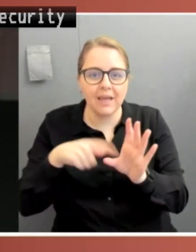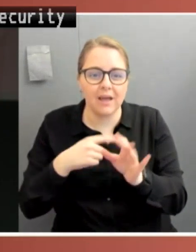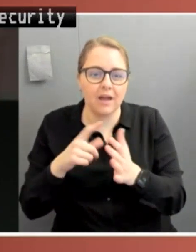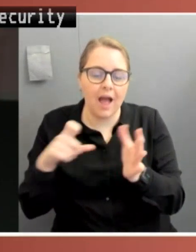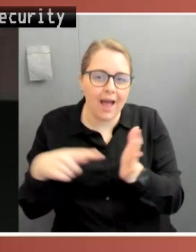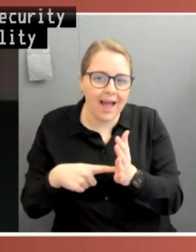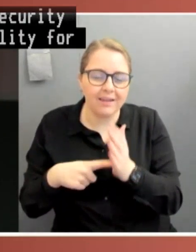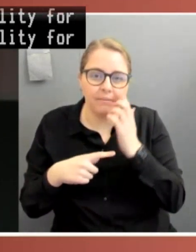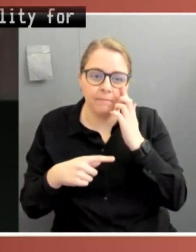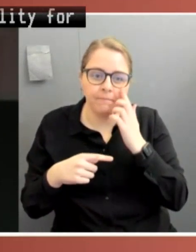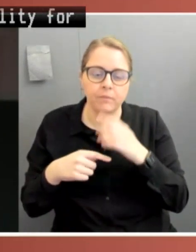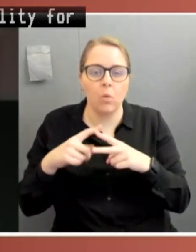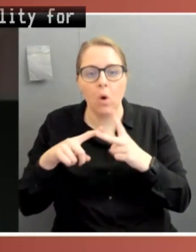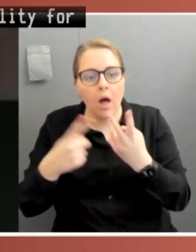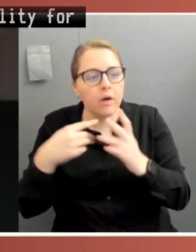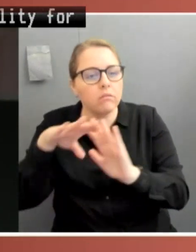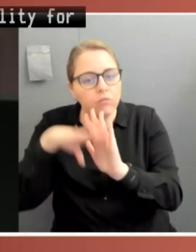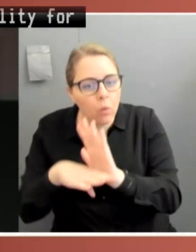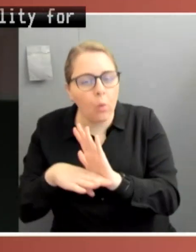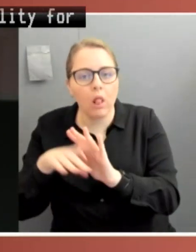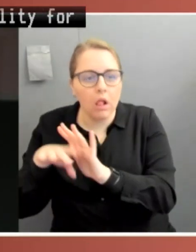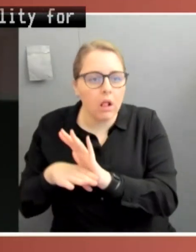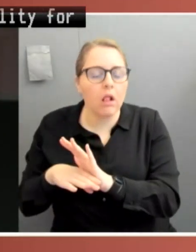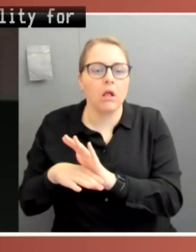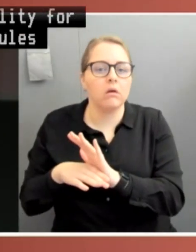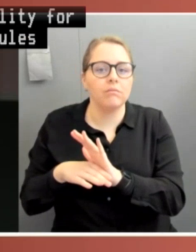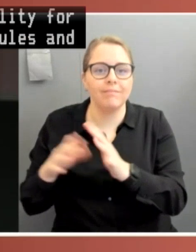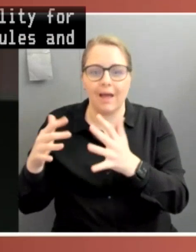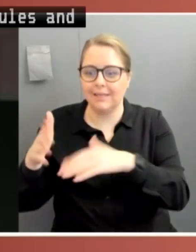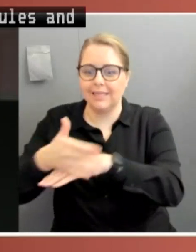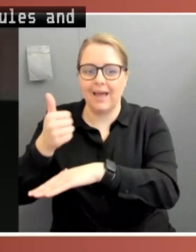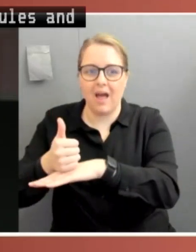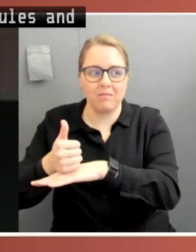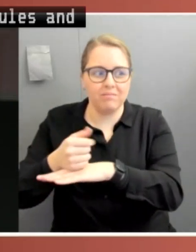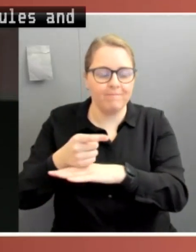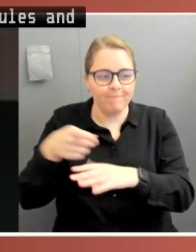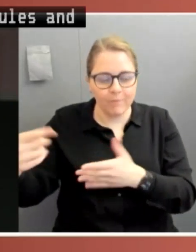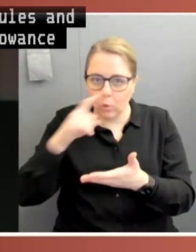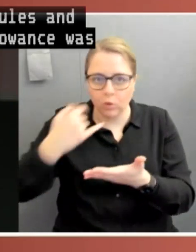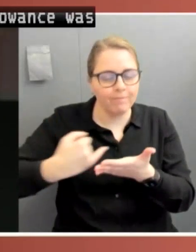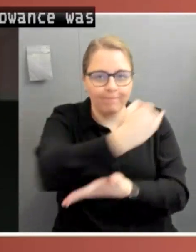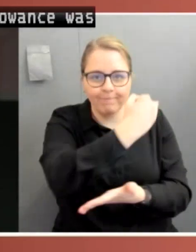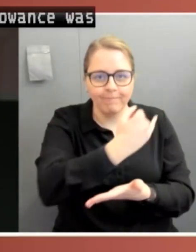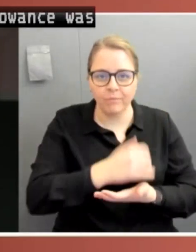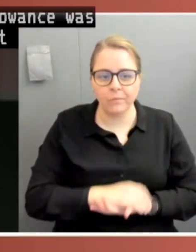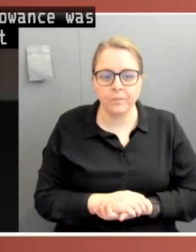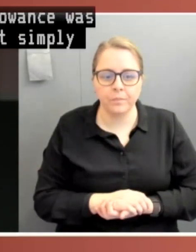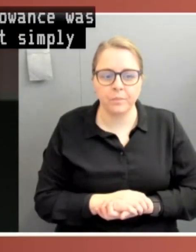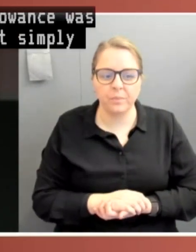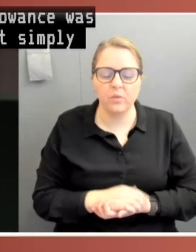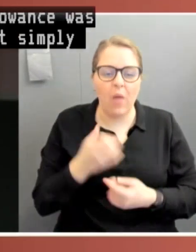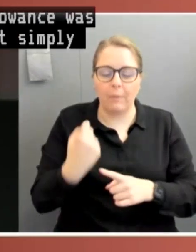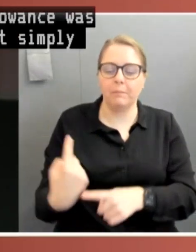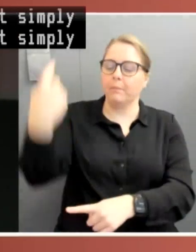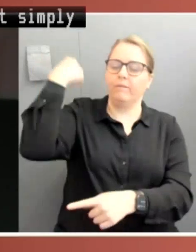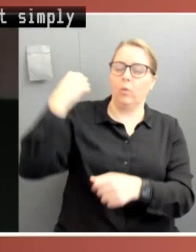regulations without disallowance, was a pre-pandemic problem that simply came to the surface during this special period.